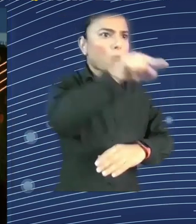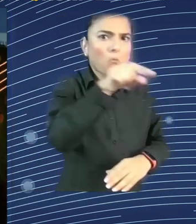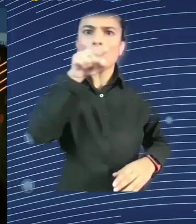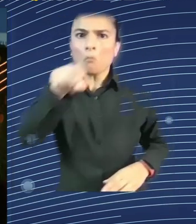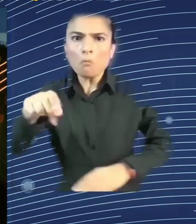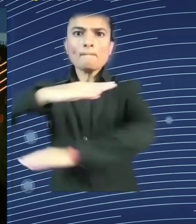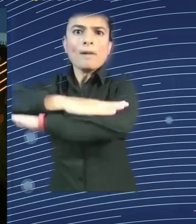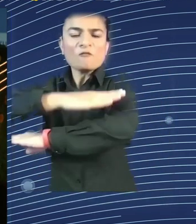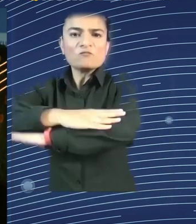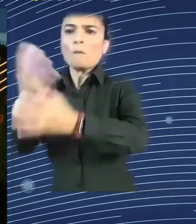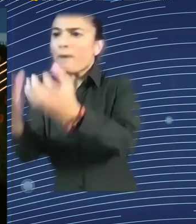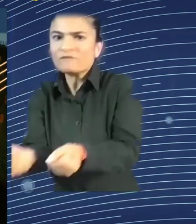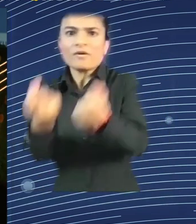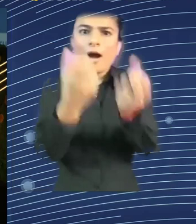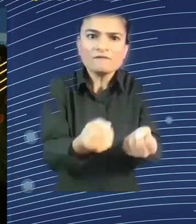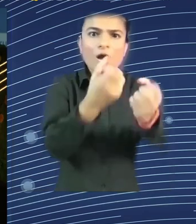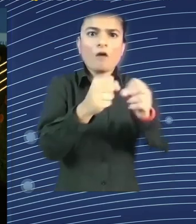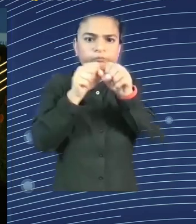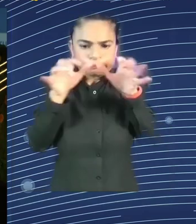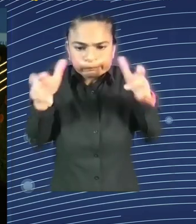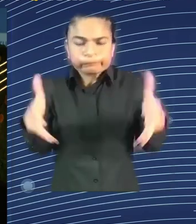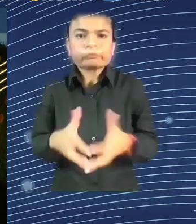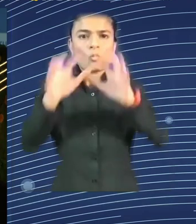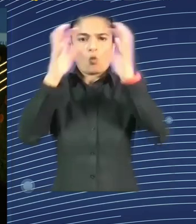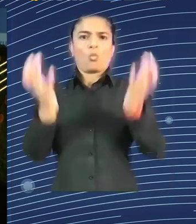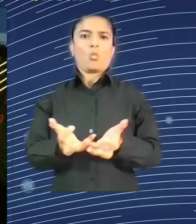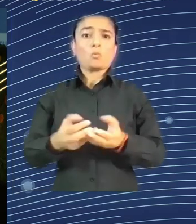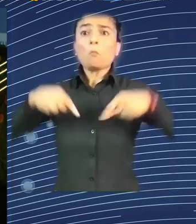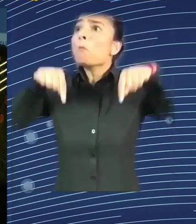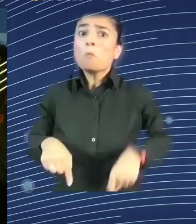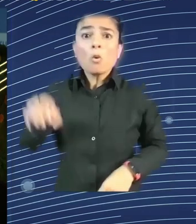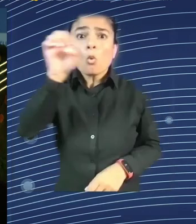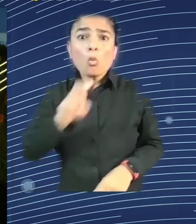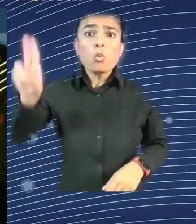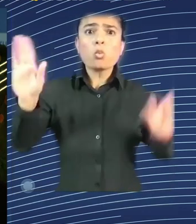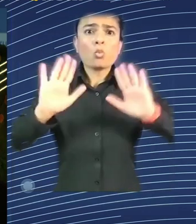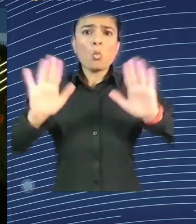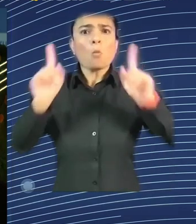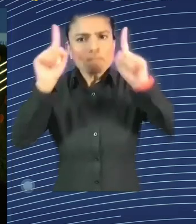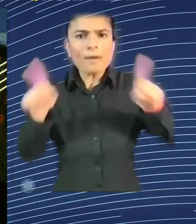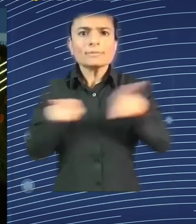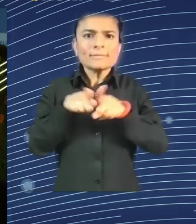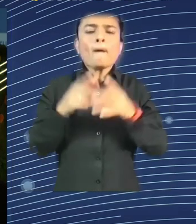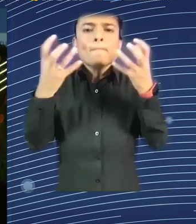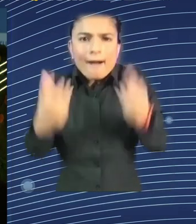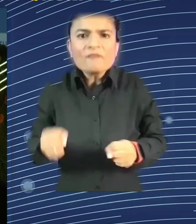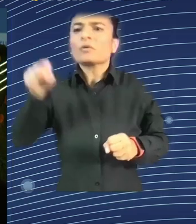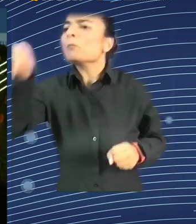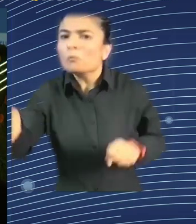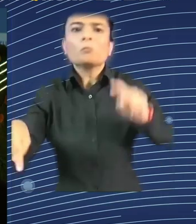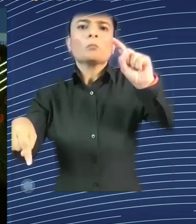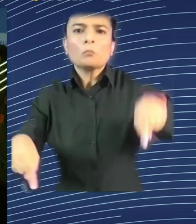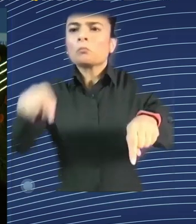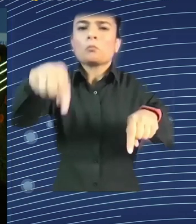platforms, but more and more we have global platforms, and here the only solution is not only European,